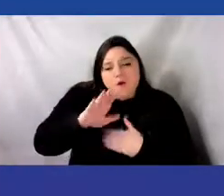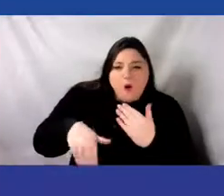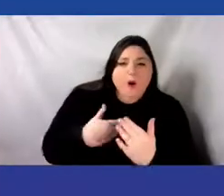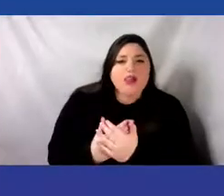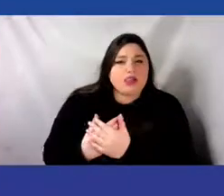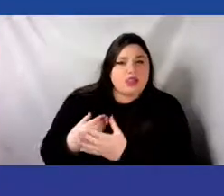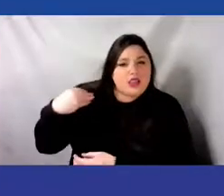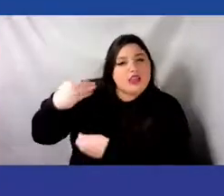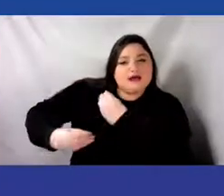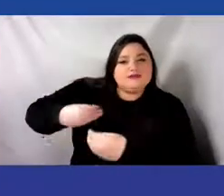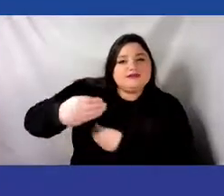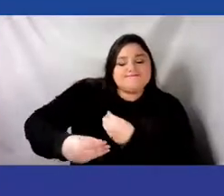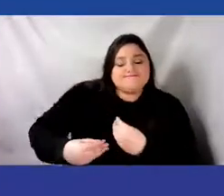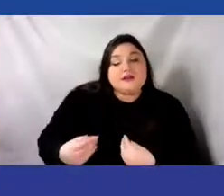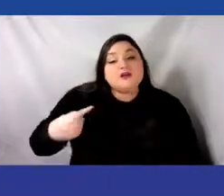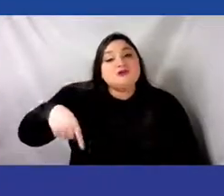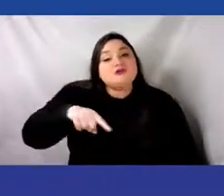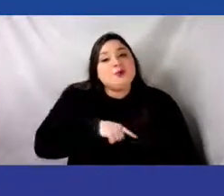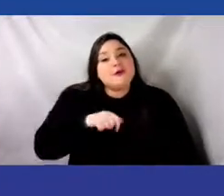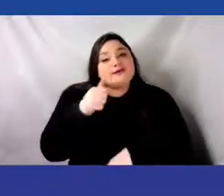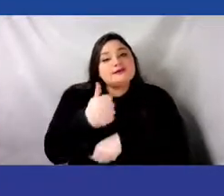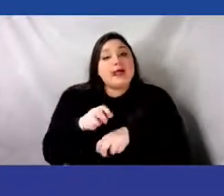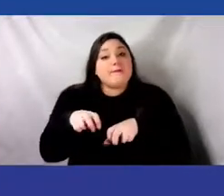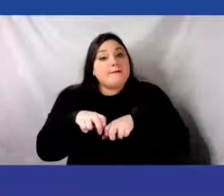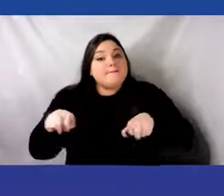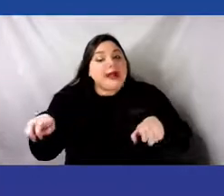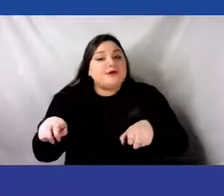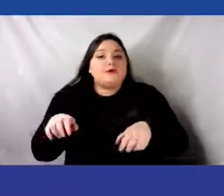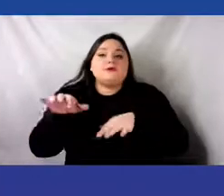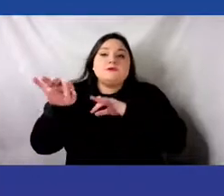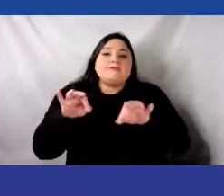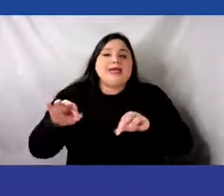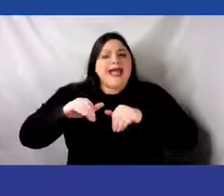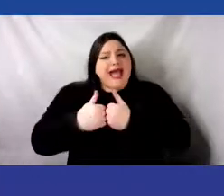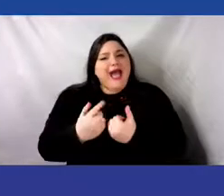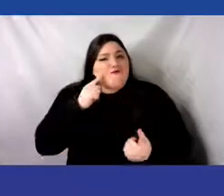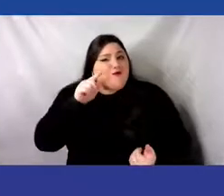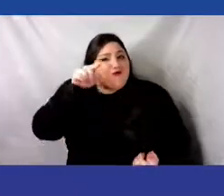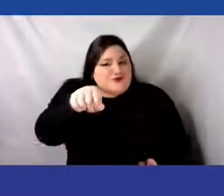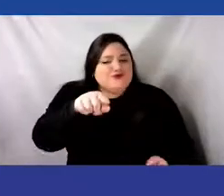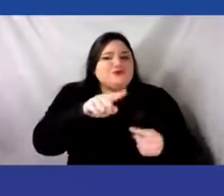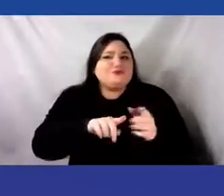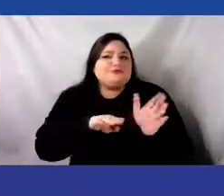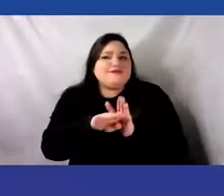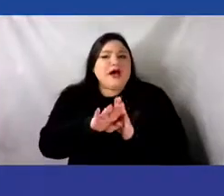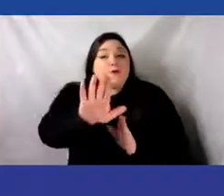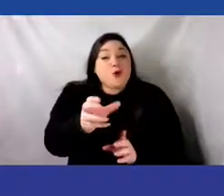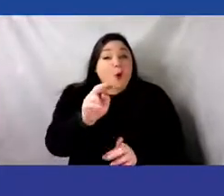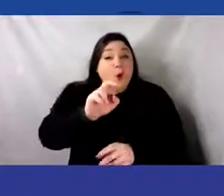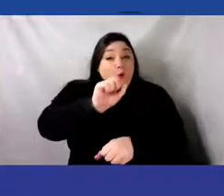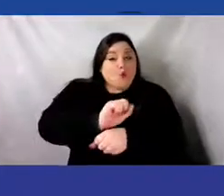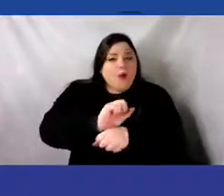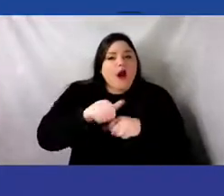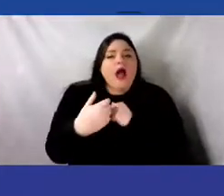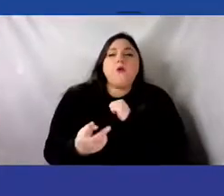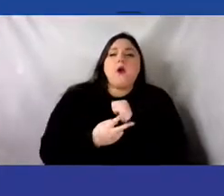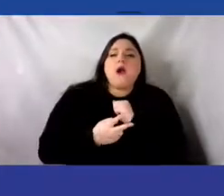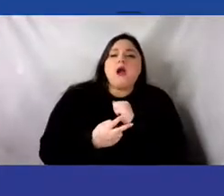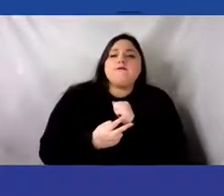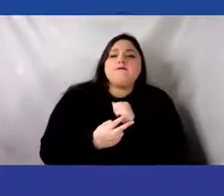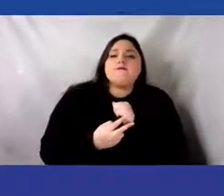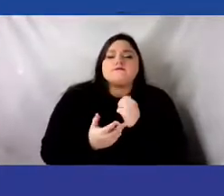panel on how to build an archive of your own work. And perhaps most important,